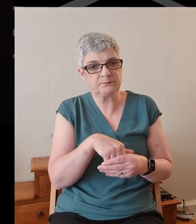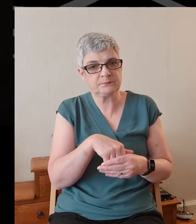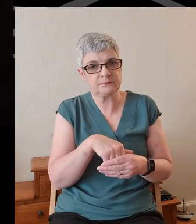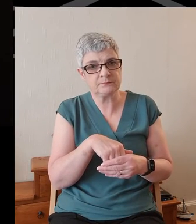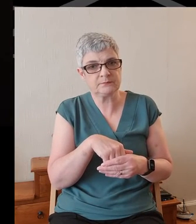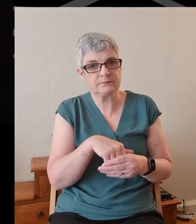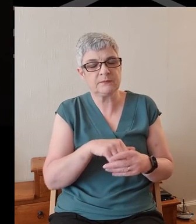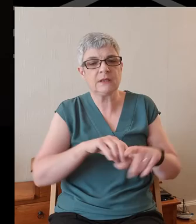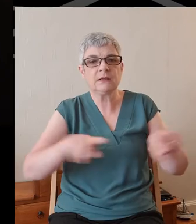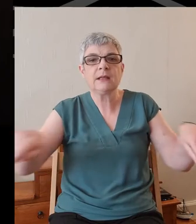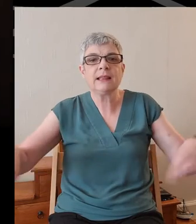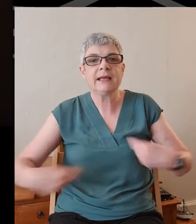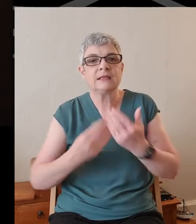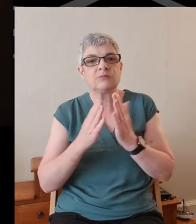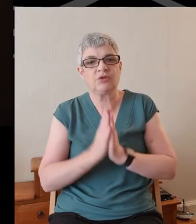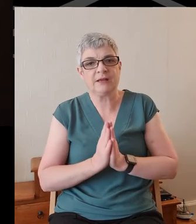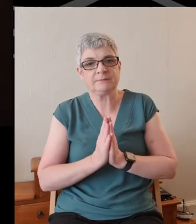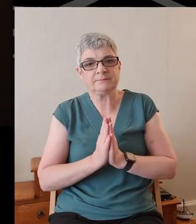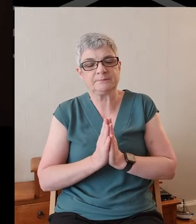Let us pray.